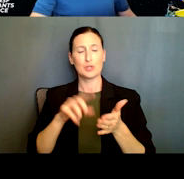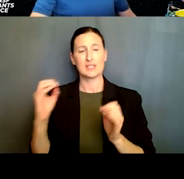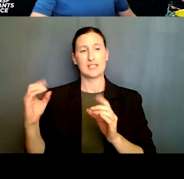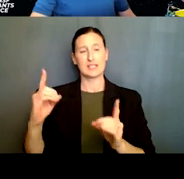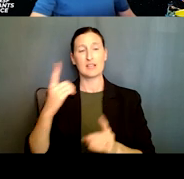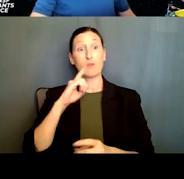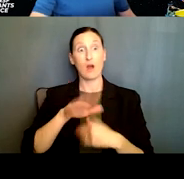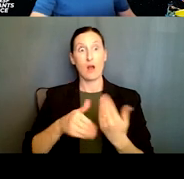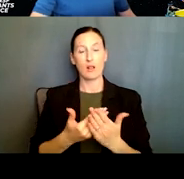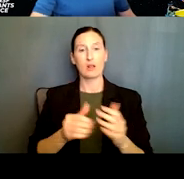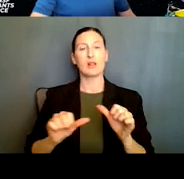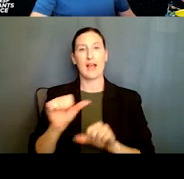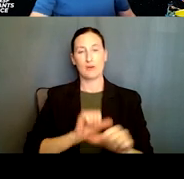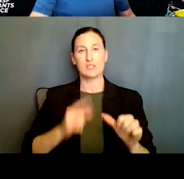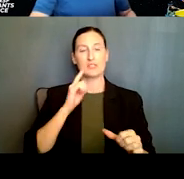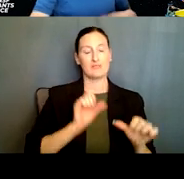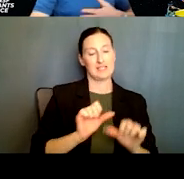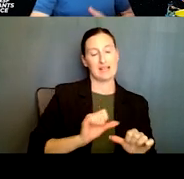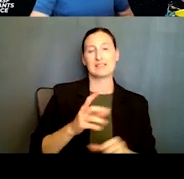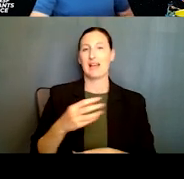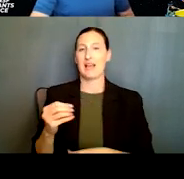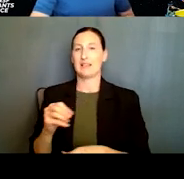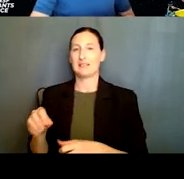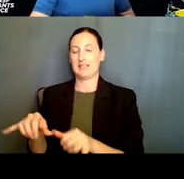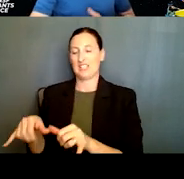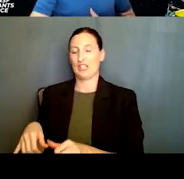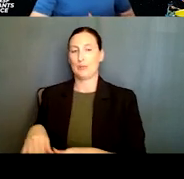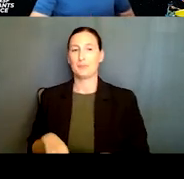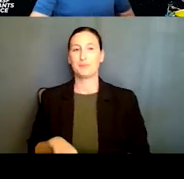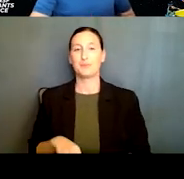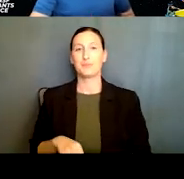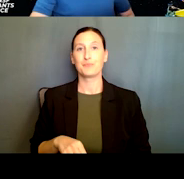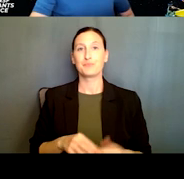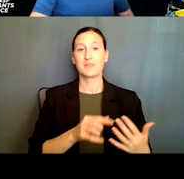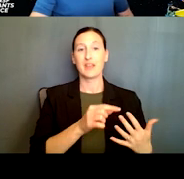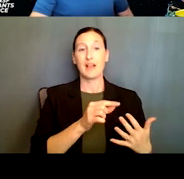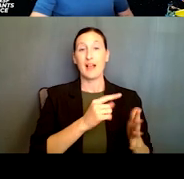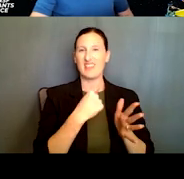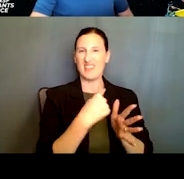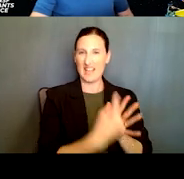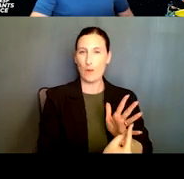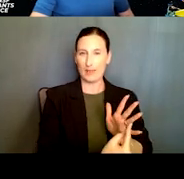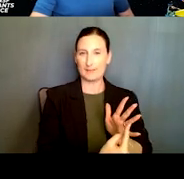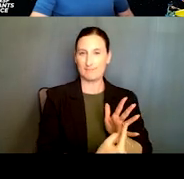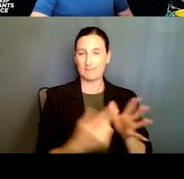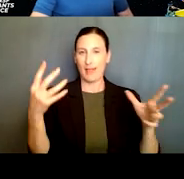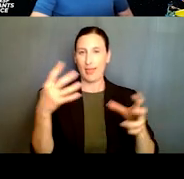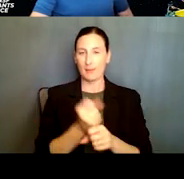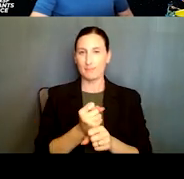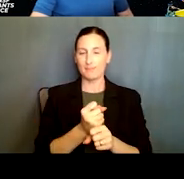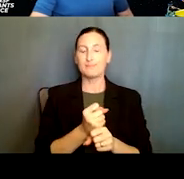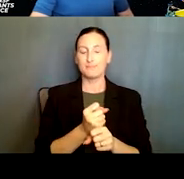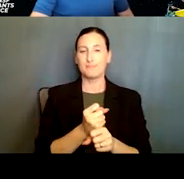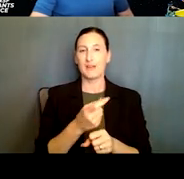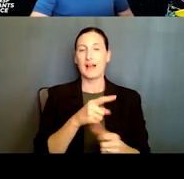science and engineering. The outline of the talk, I want to give you a brief overview. Then I'm going to